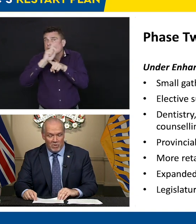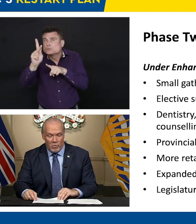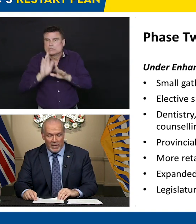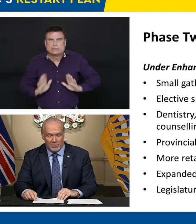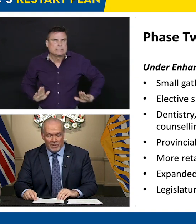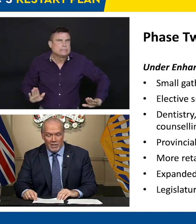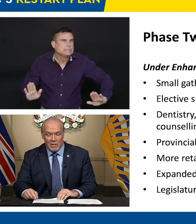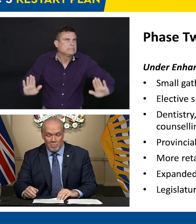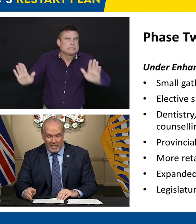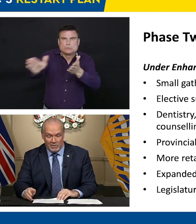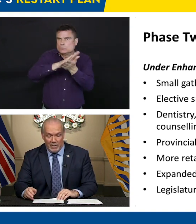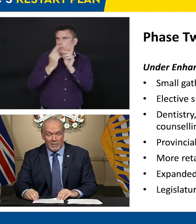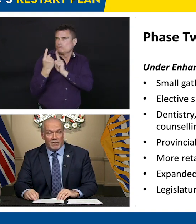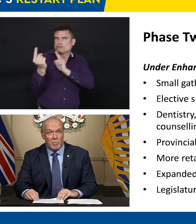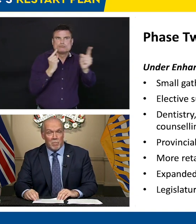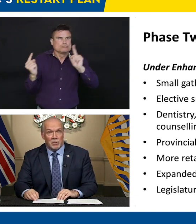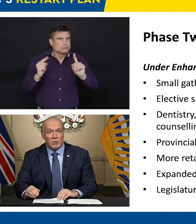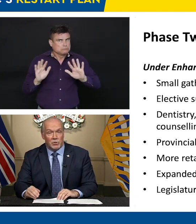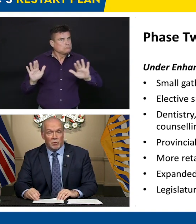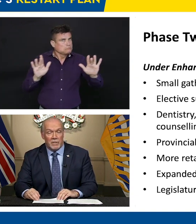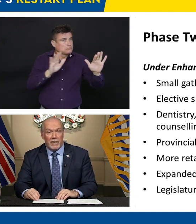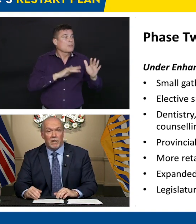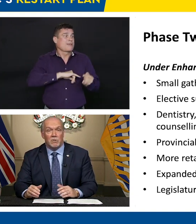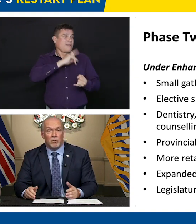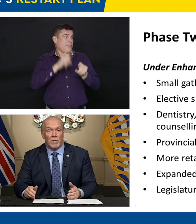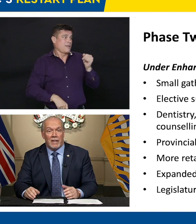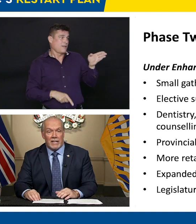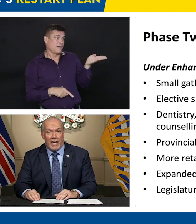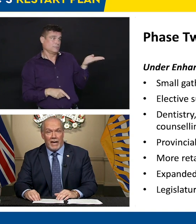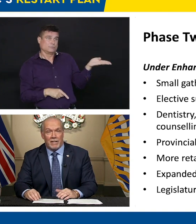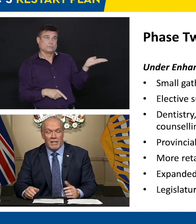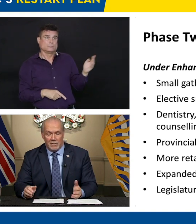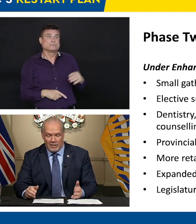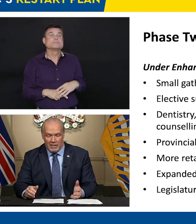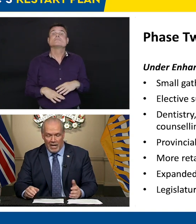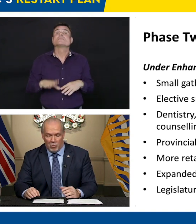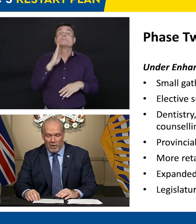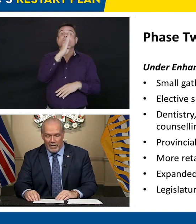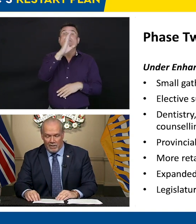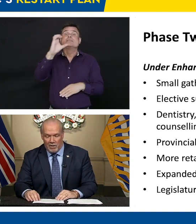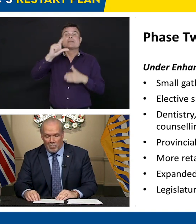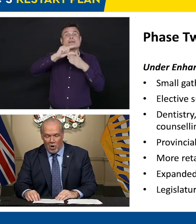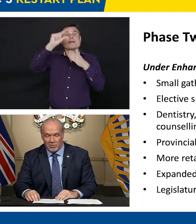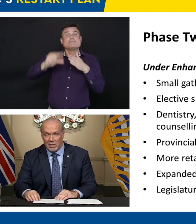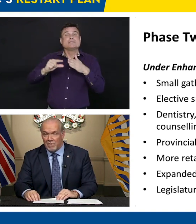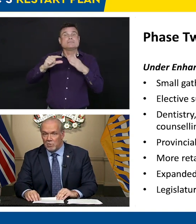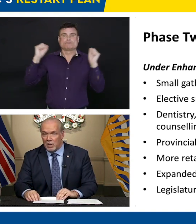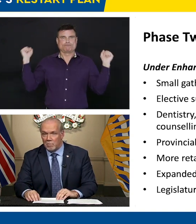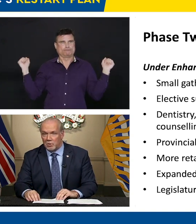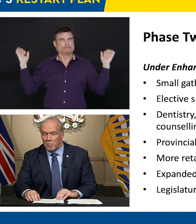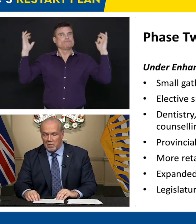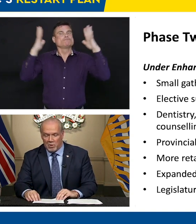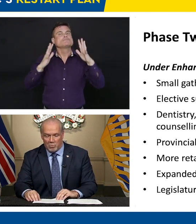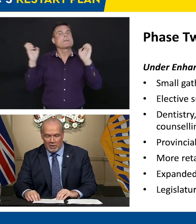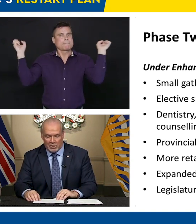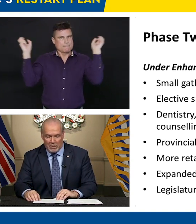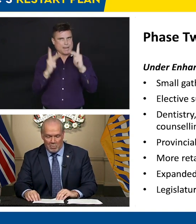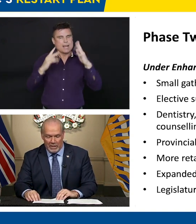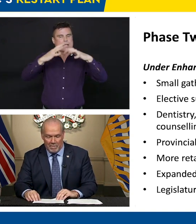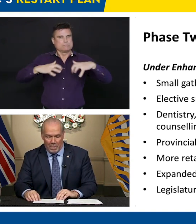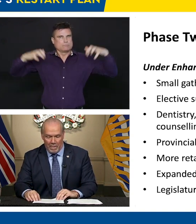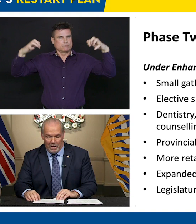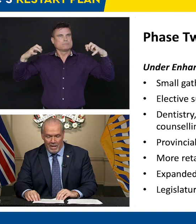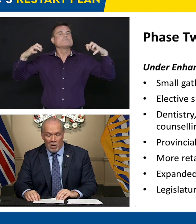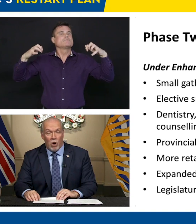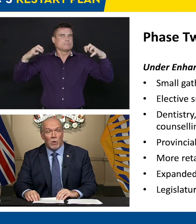next number of weeks, because elected members should be here to do what they can to collaborate on positive outcomes for the people of British